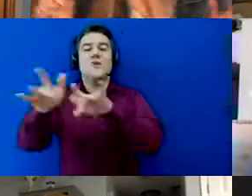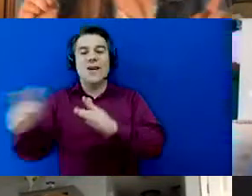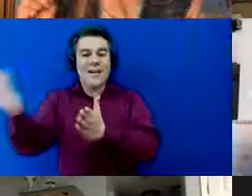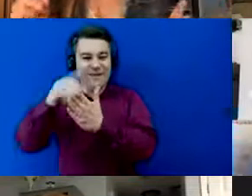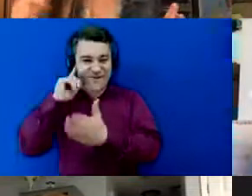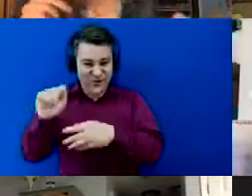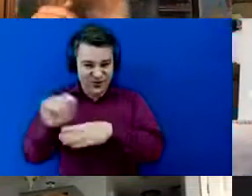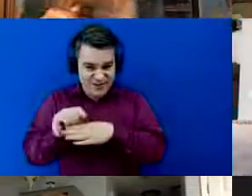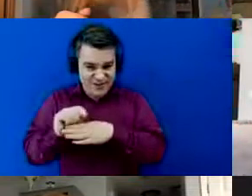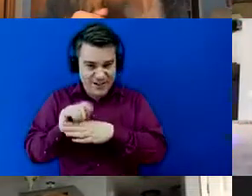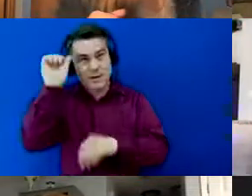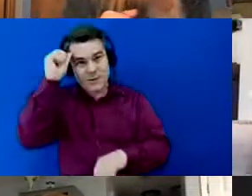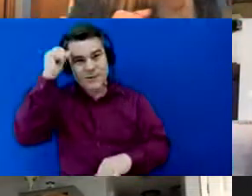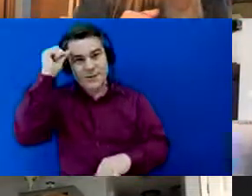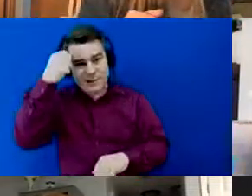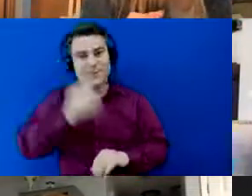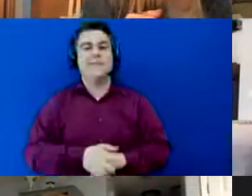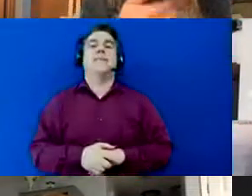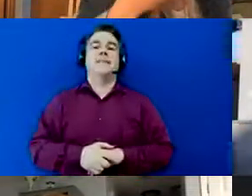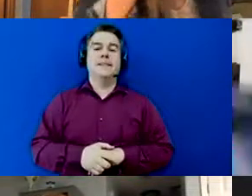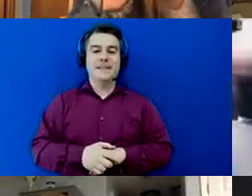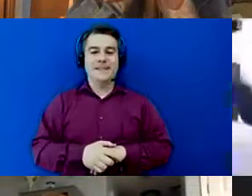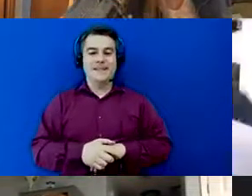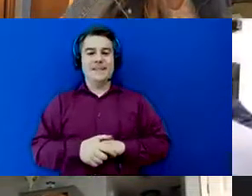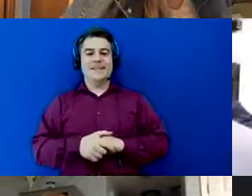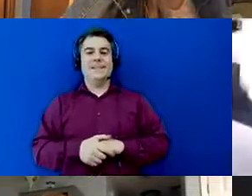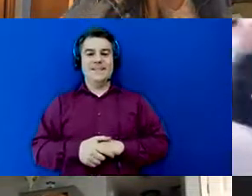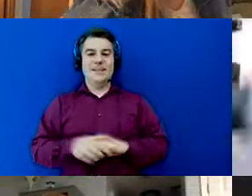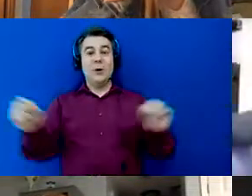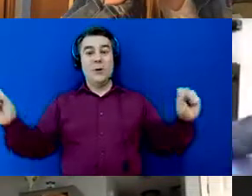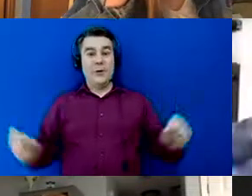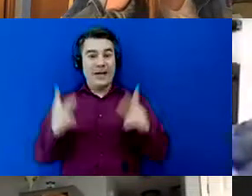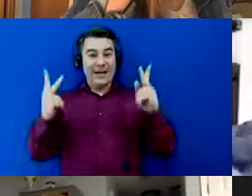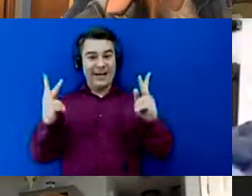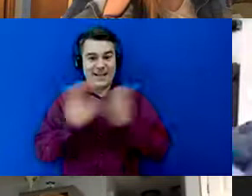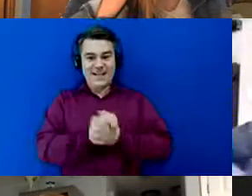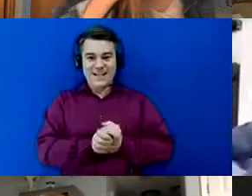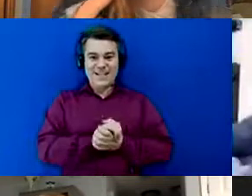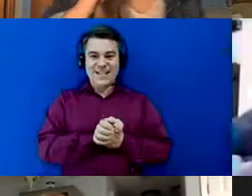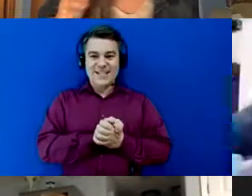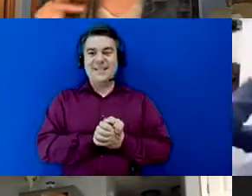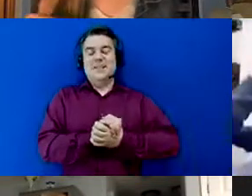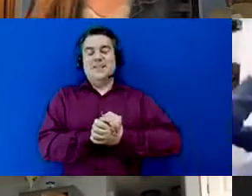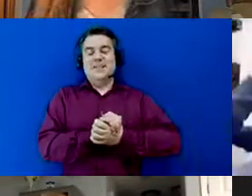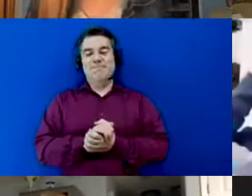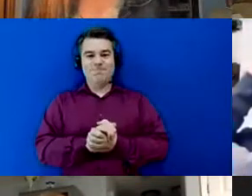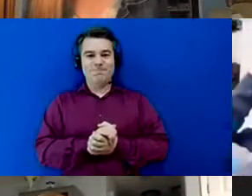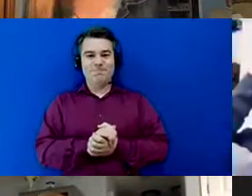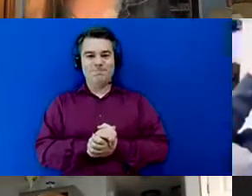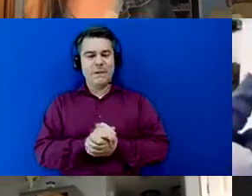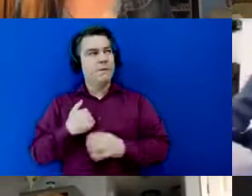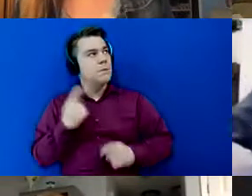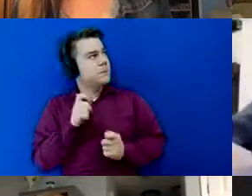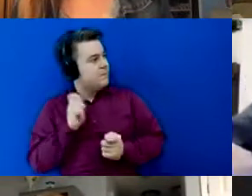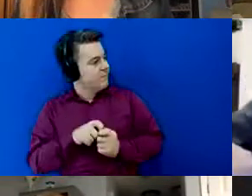I'm trying to remember that um all right there was something specific I was